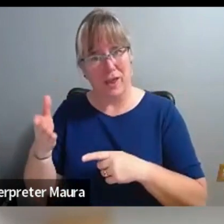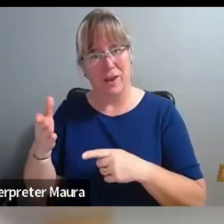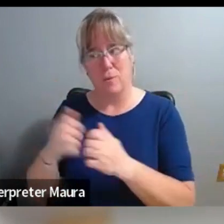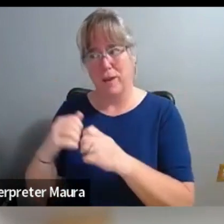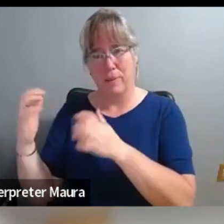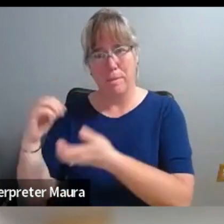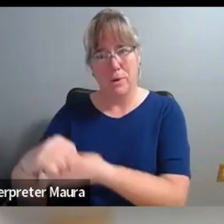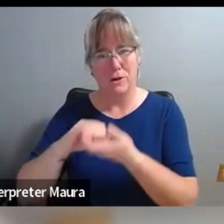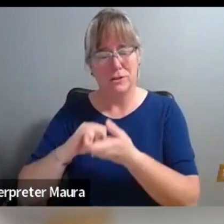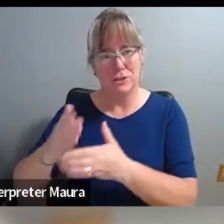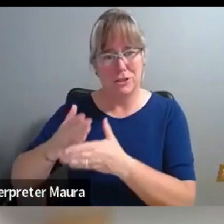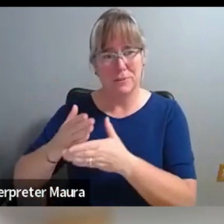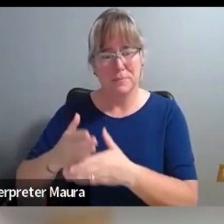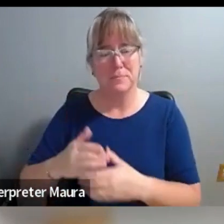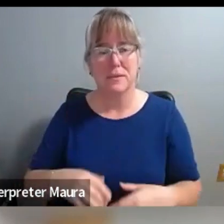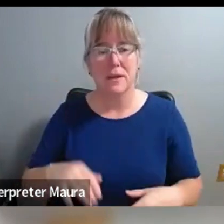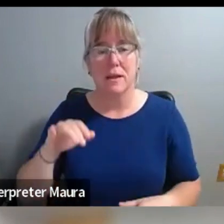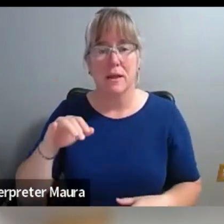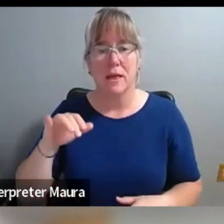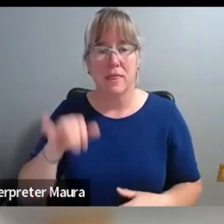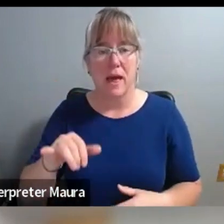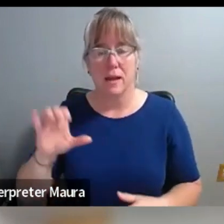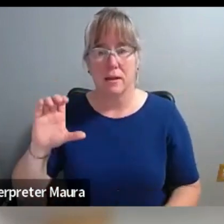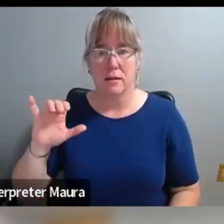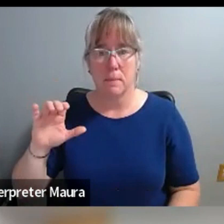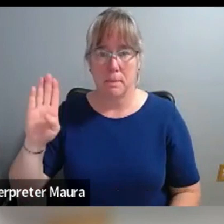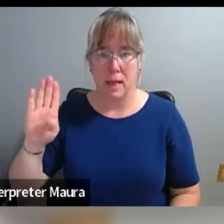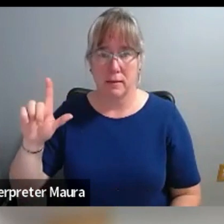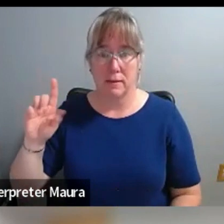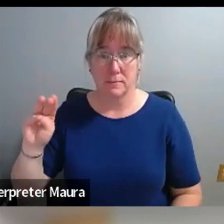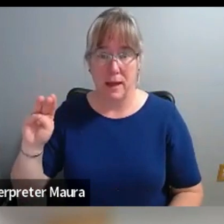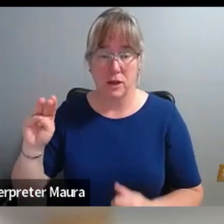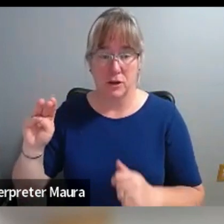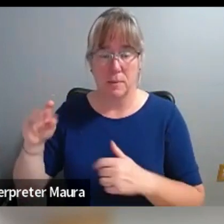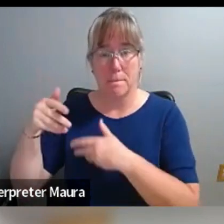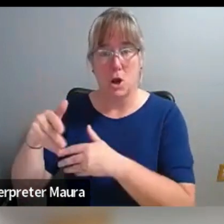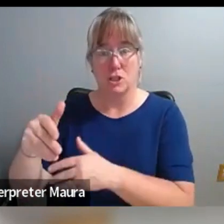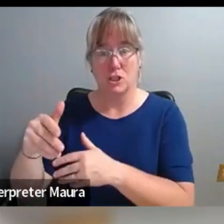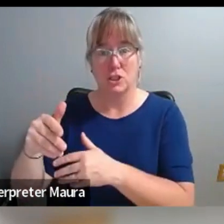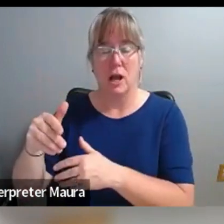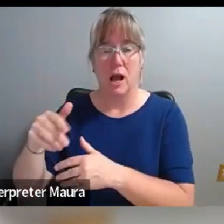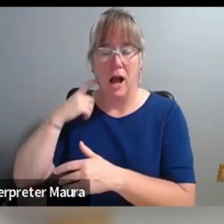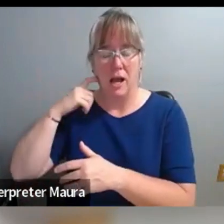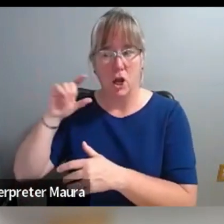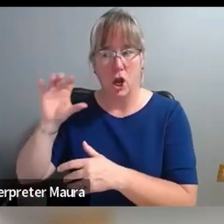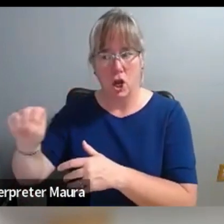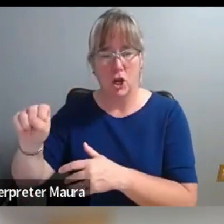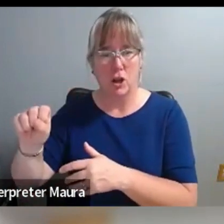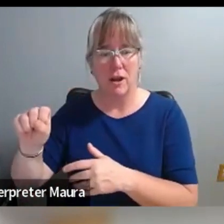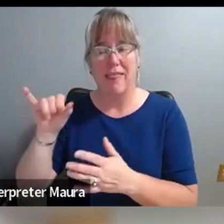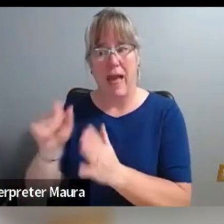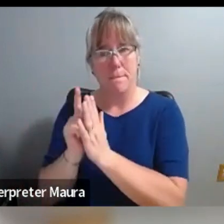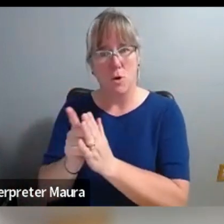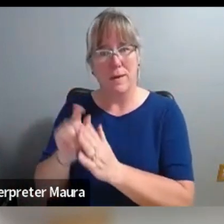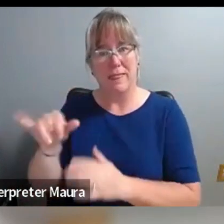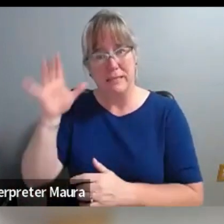I found that clip from the Black Lives Matter march, and I was like, I found the opening. This is the moment. This guy